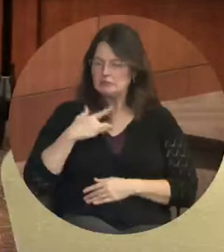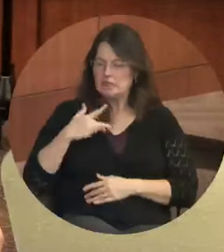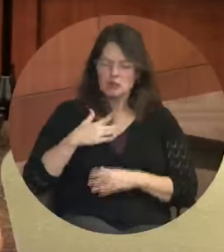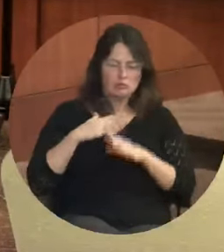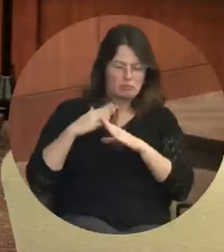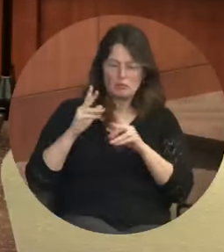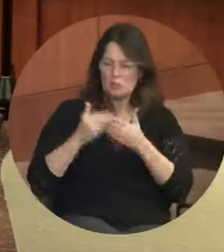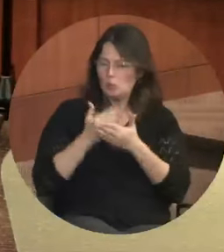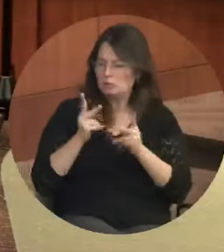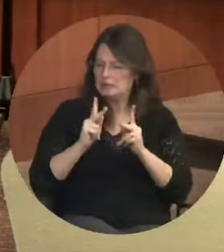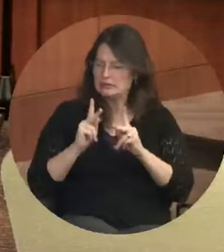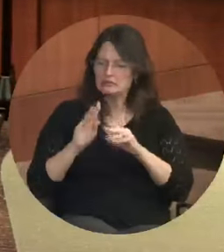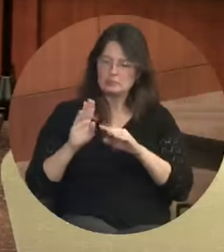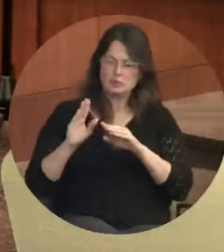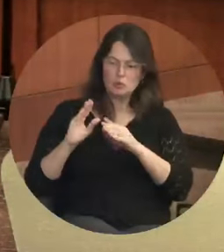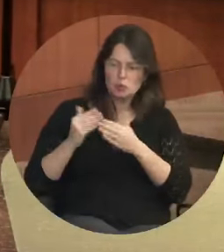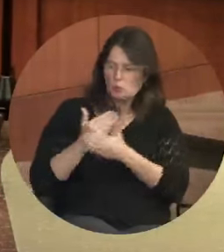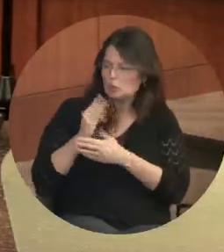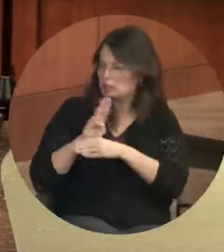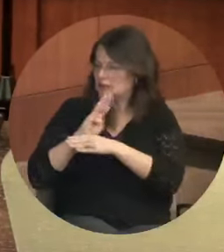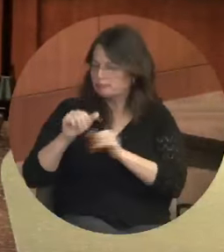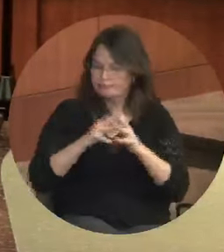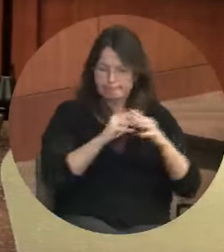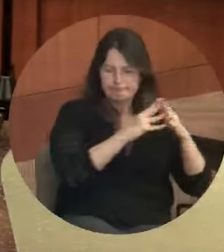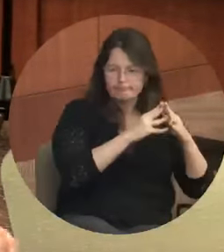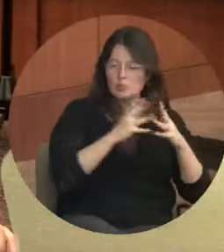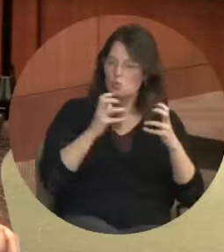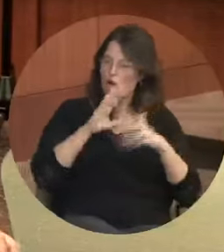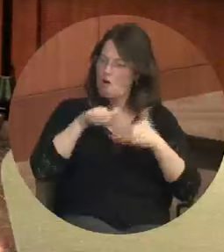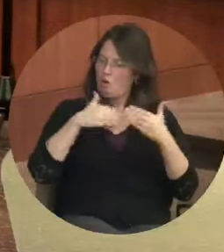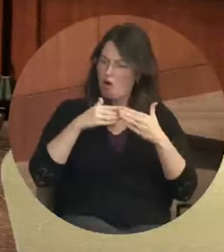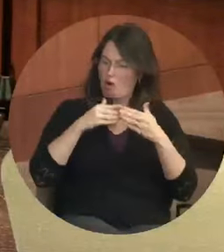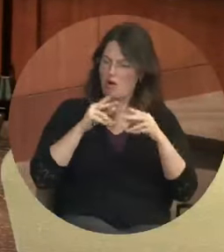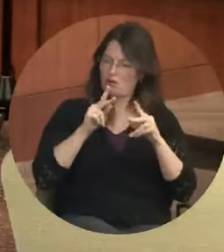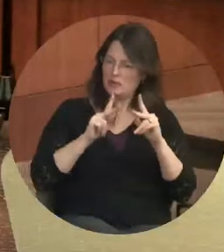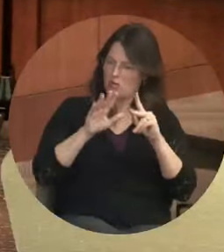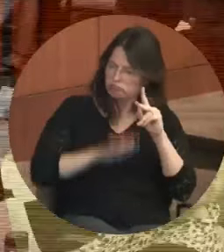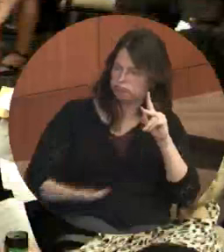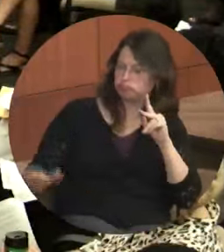from all walks of life have a fair shot at success and prosperity.